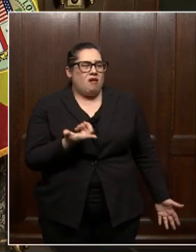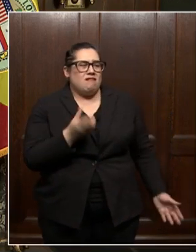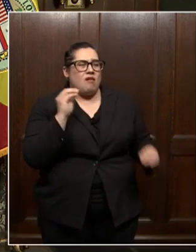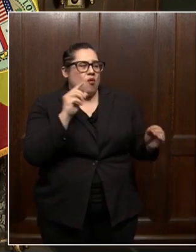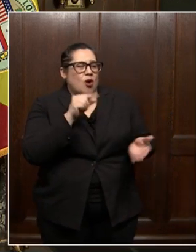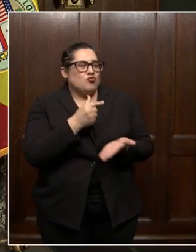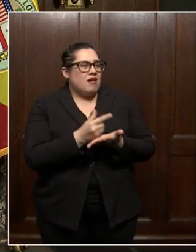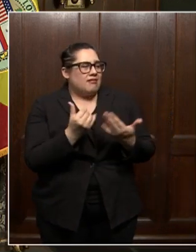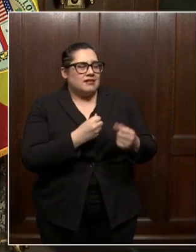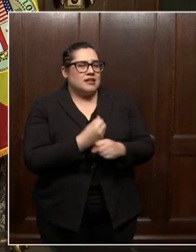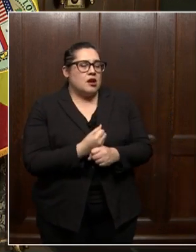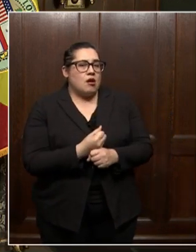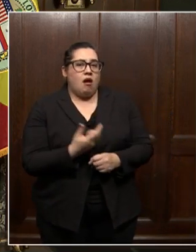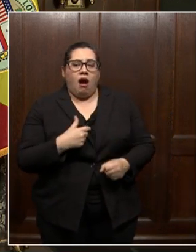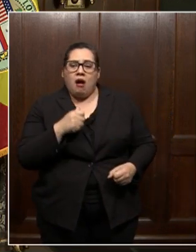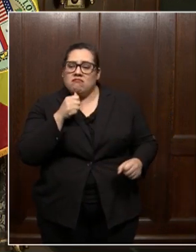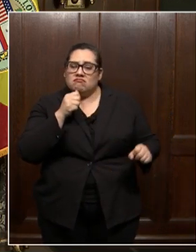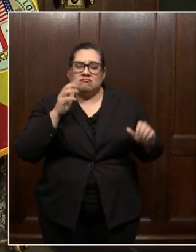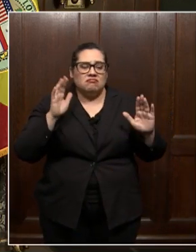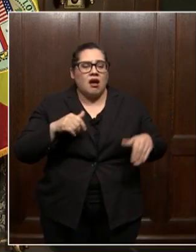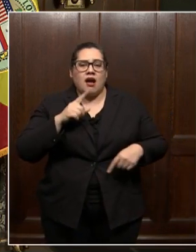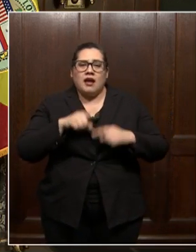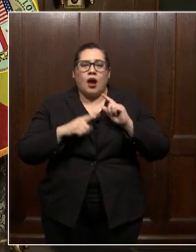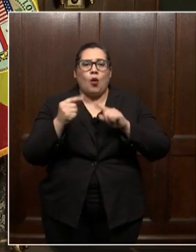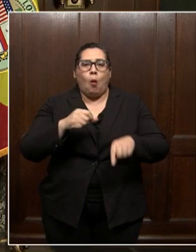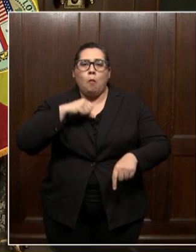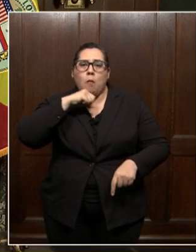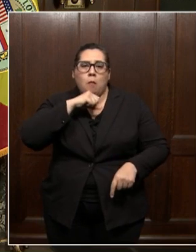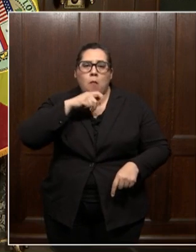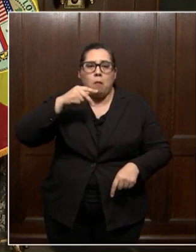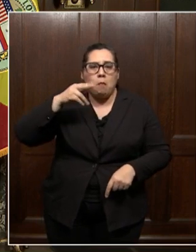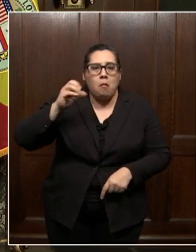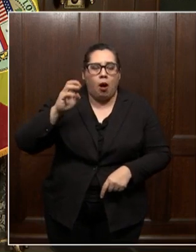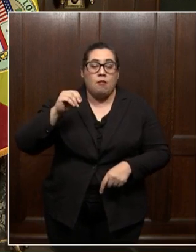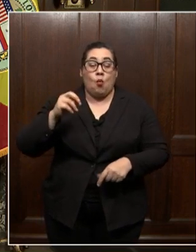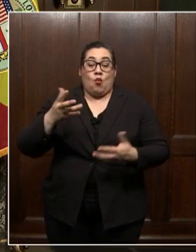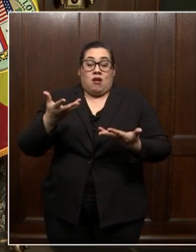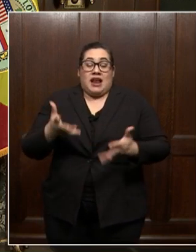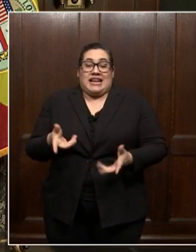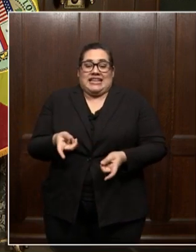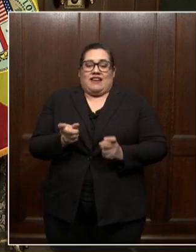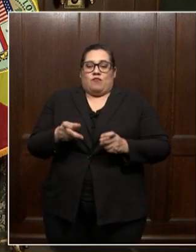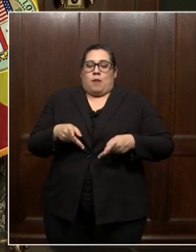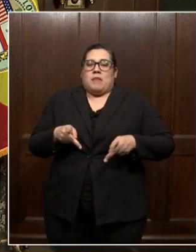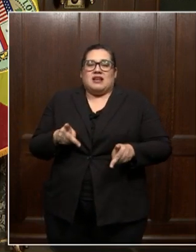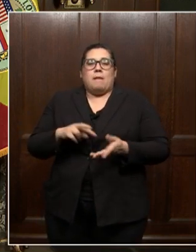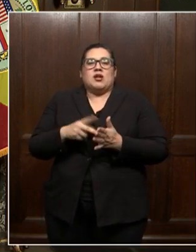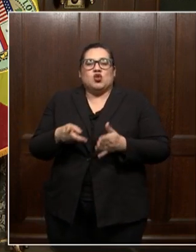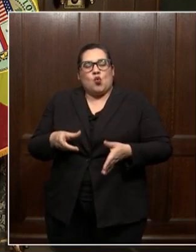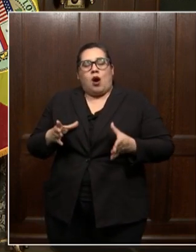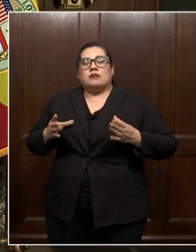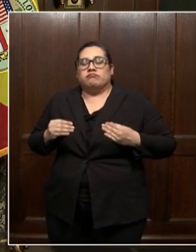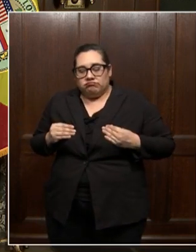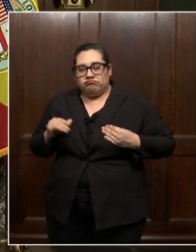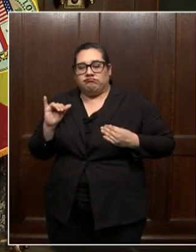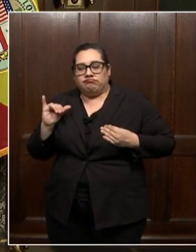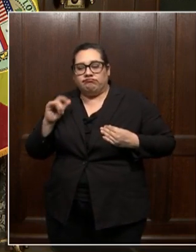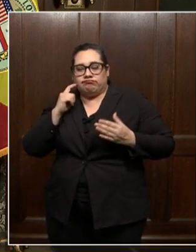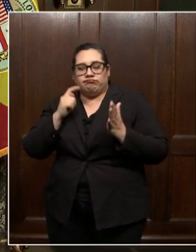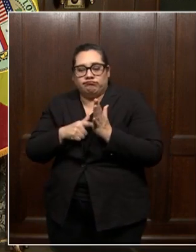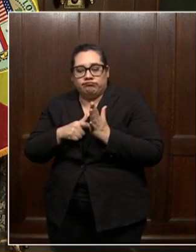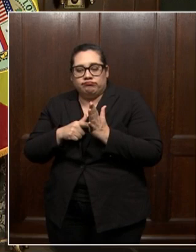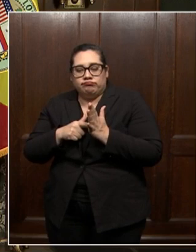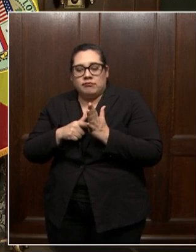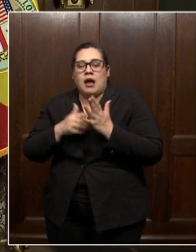have a graduation this year. I'm not going to be able to go to prom. So once we've given ourselves permission and we've acknowledged that, hopefully